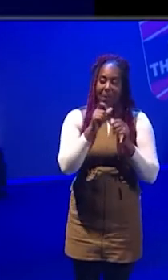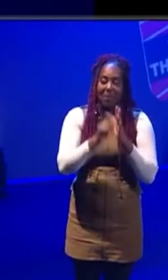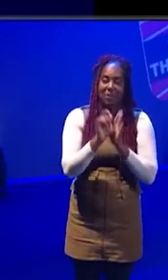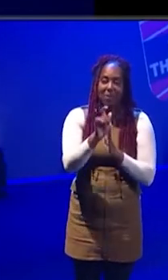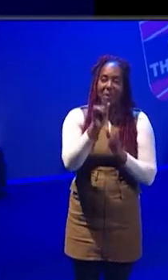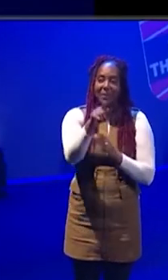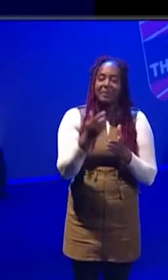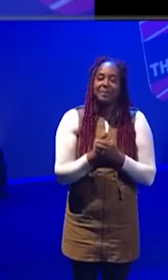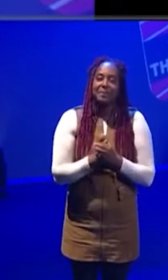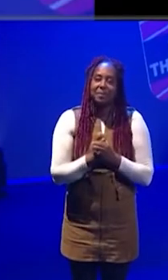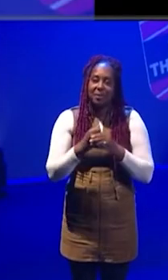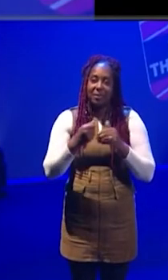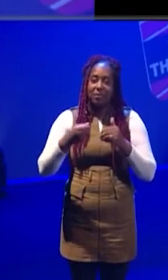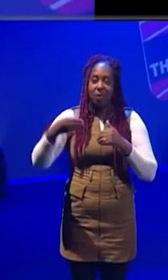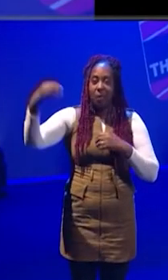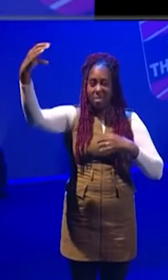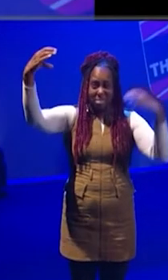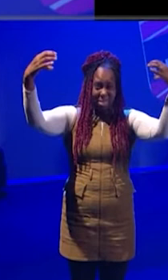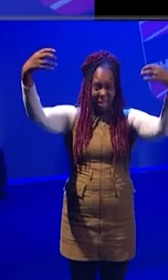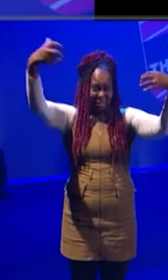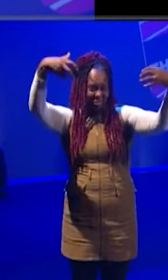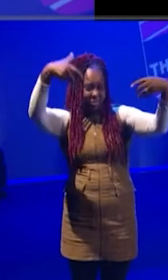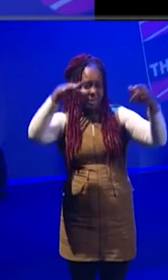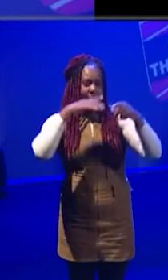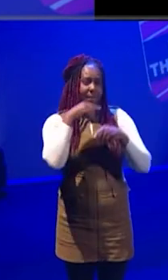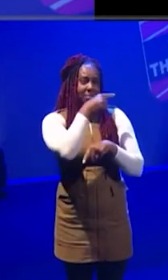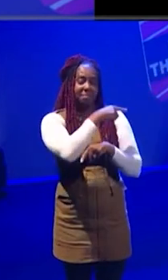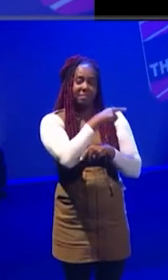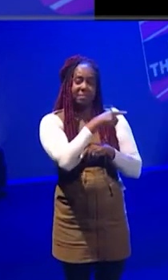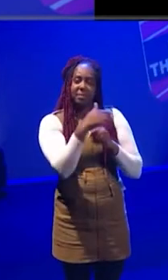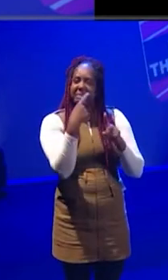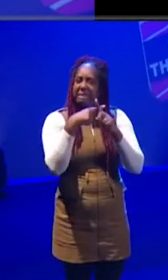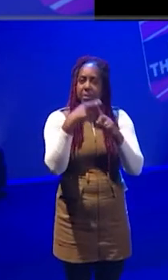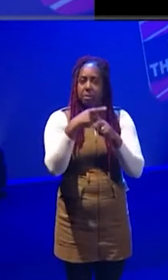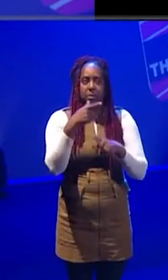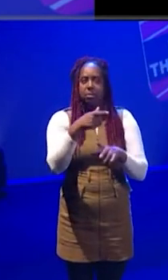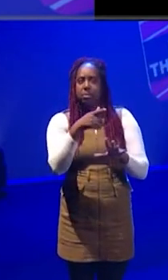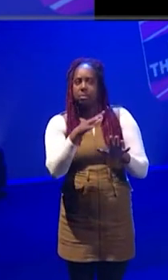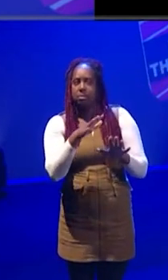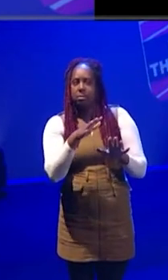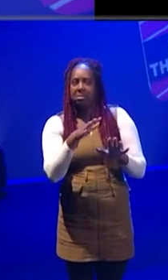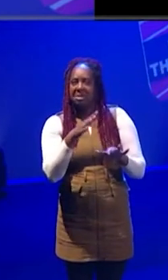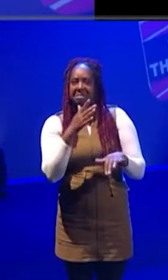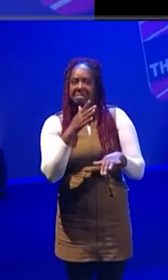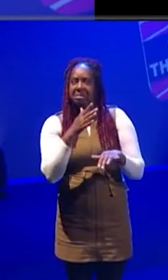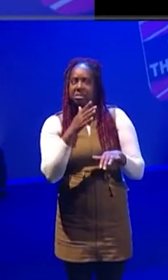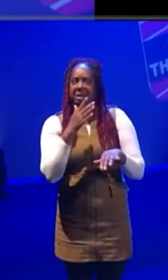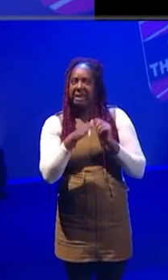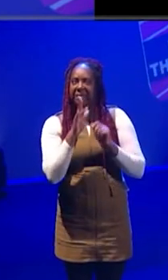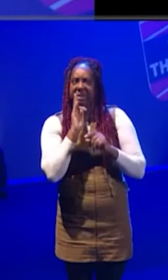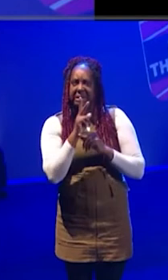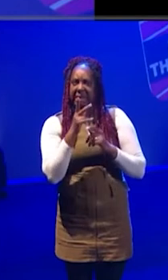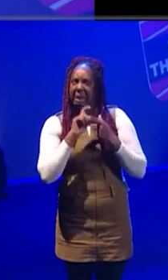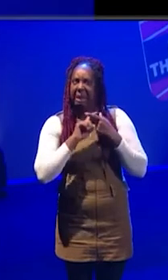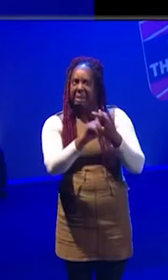designer. Yeah. I don't think I've ever seen a permanent sound design